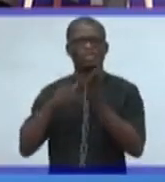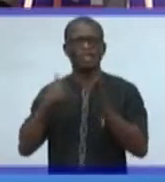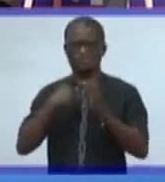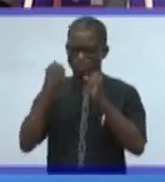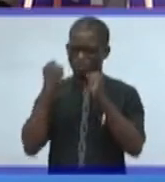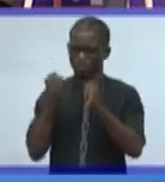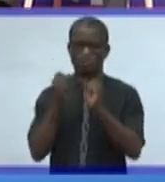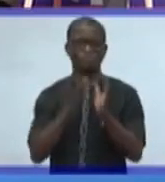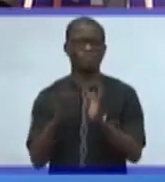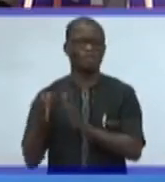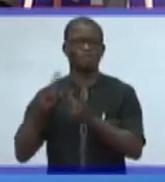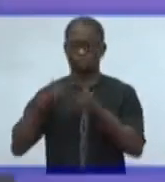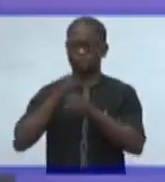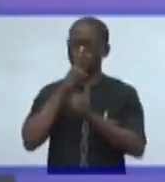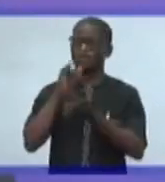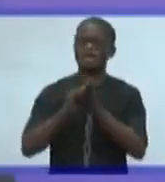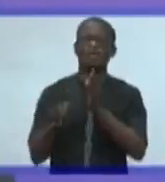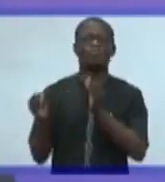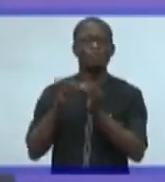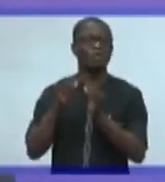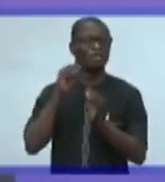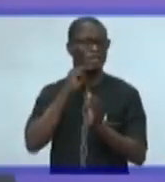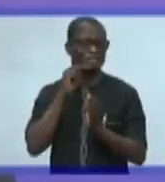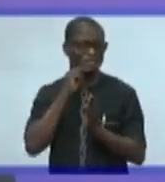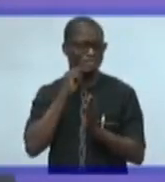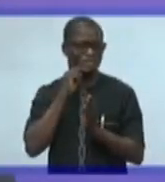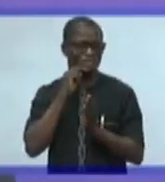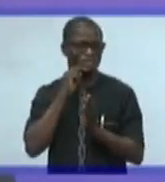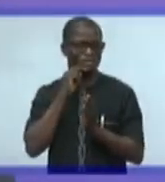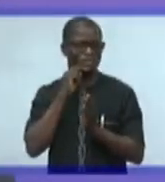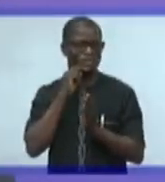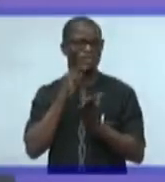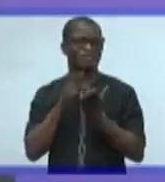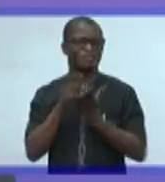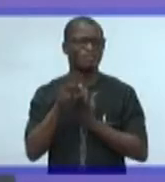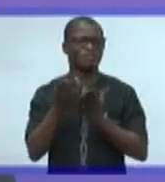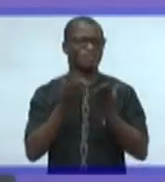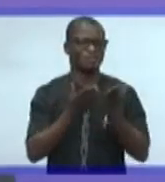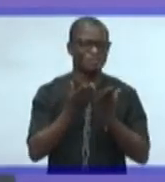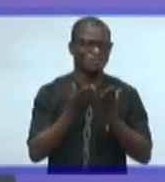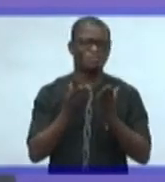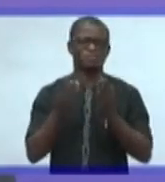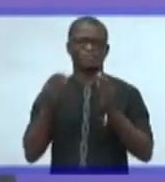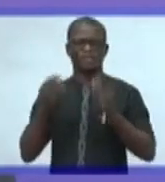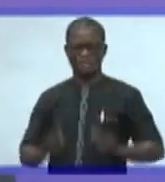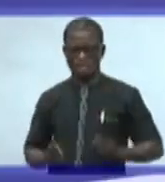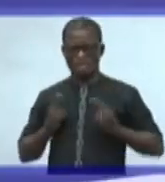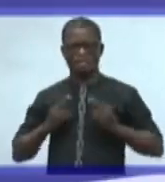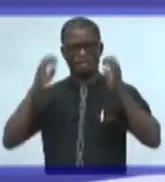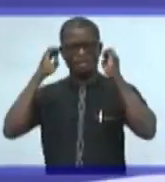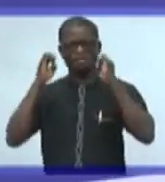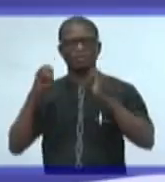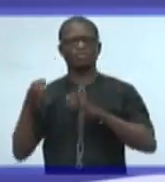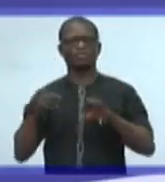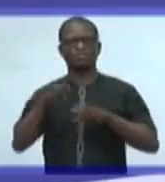ensuring that more Nigerians stay and service the health and education sector? The U.K.